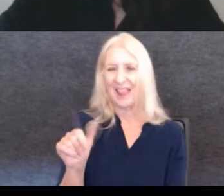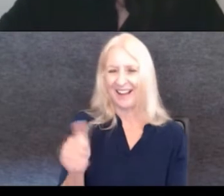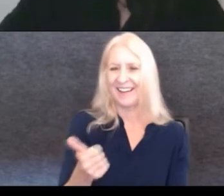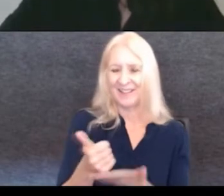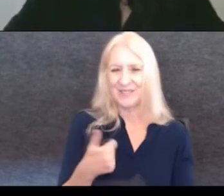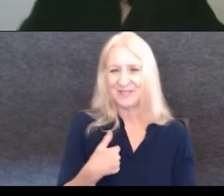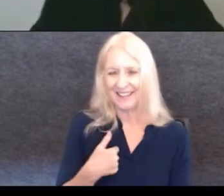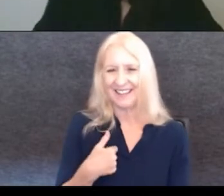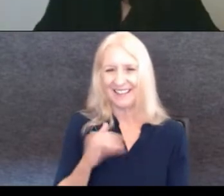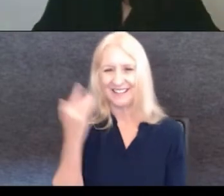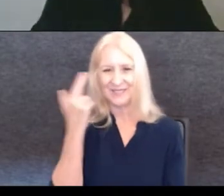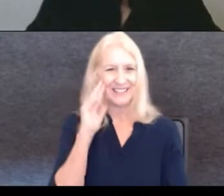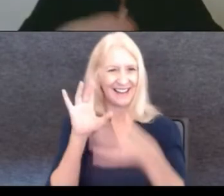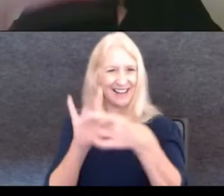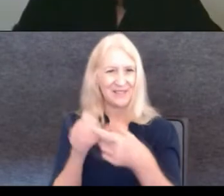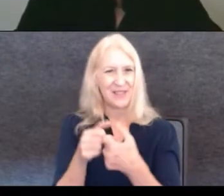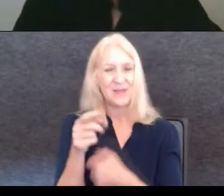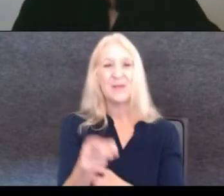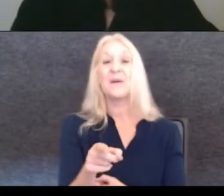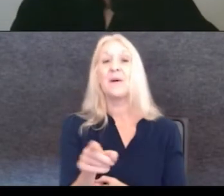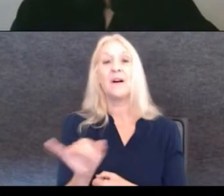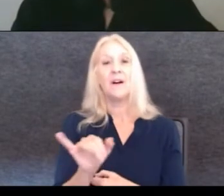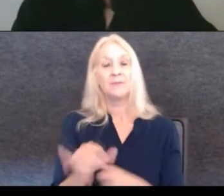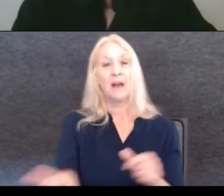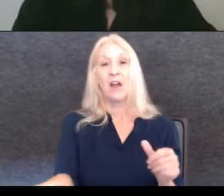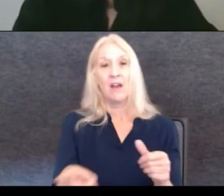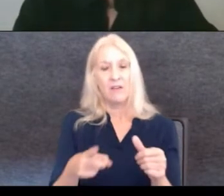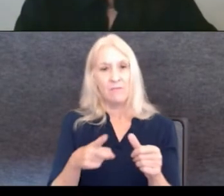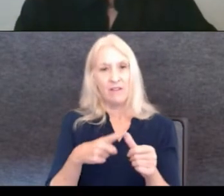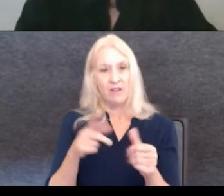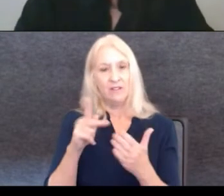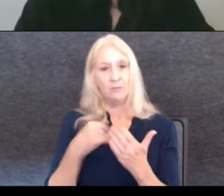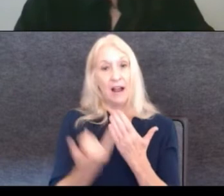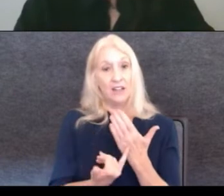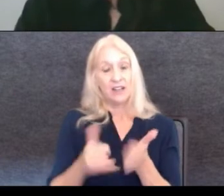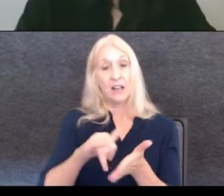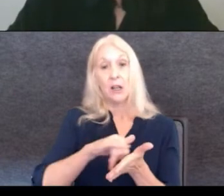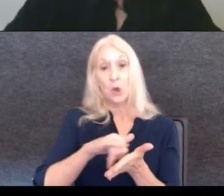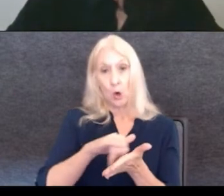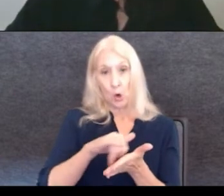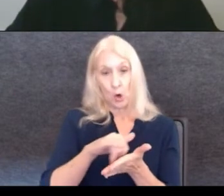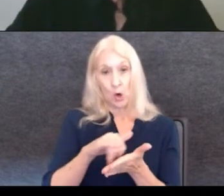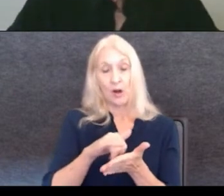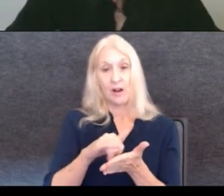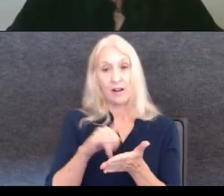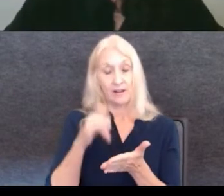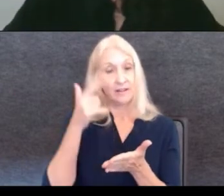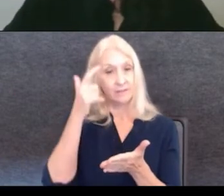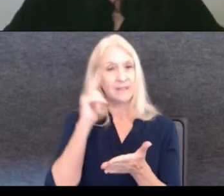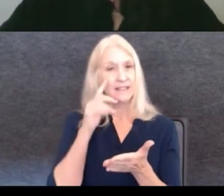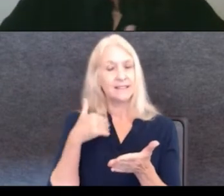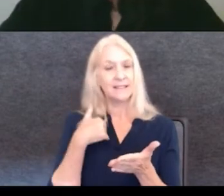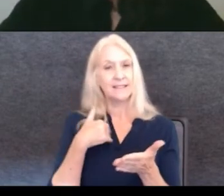have this connection with you. Yeah. And also my first project in New York was also because of this connection in